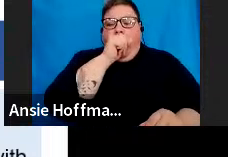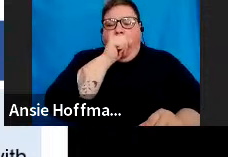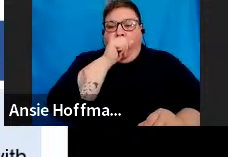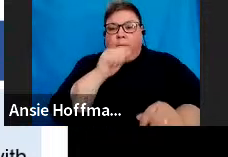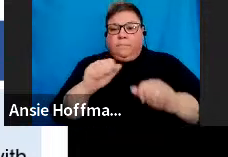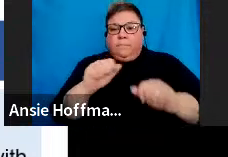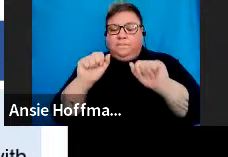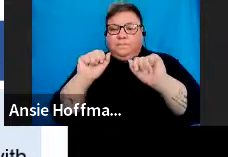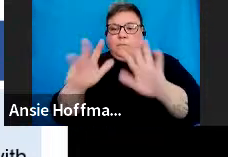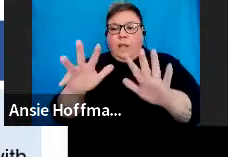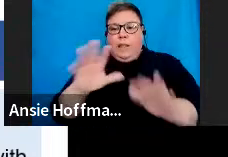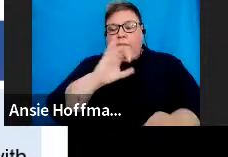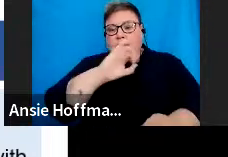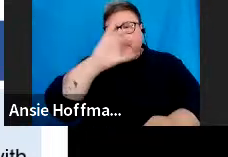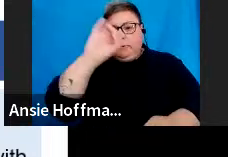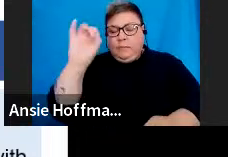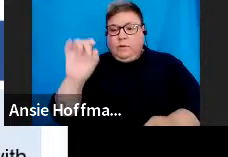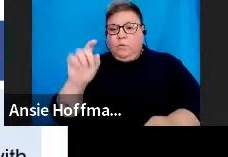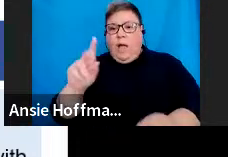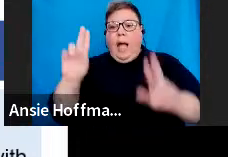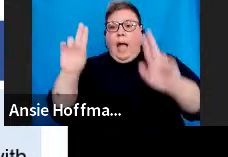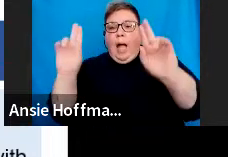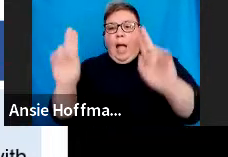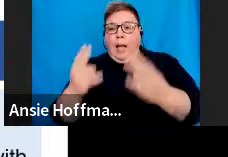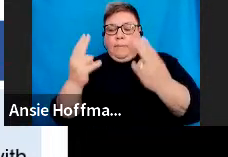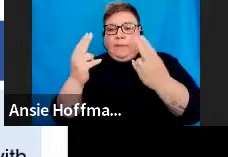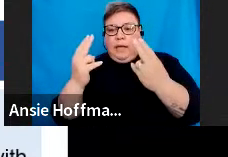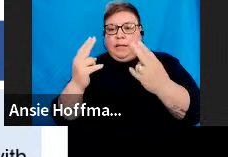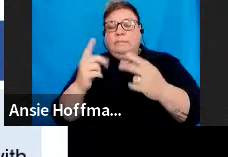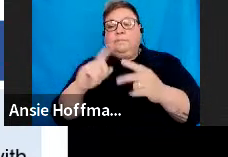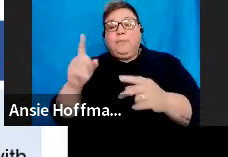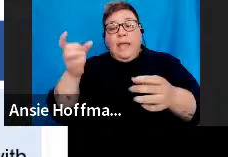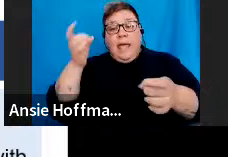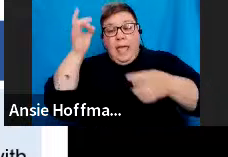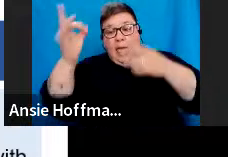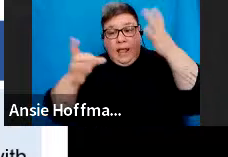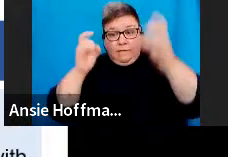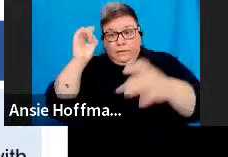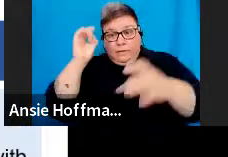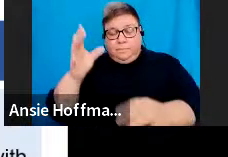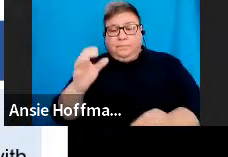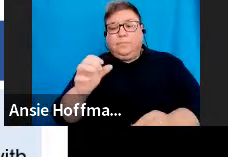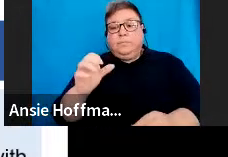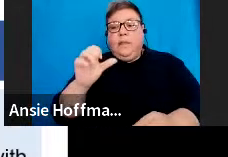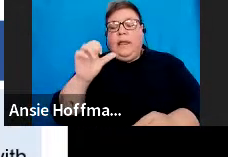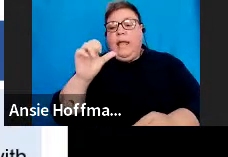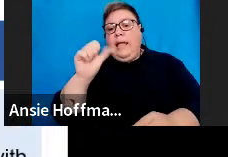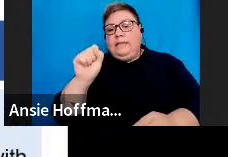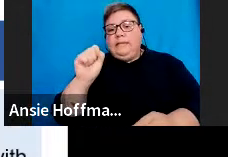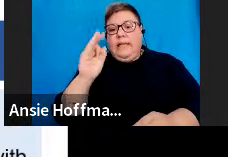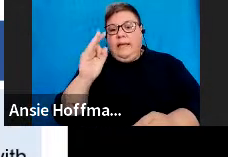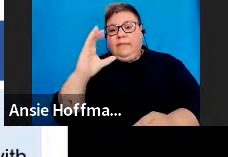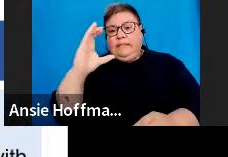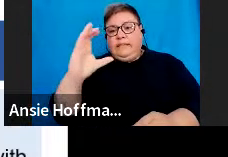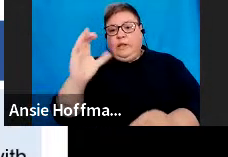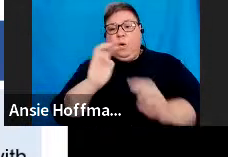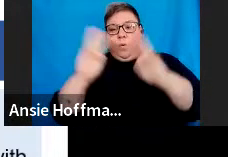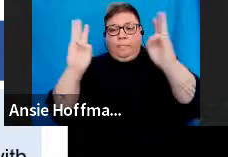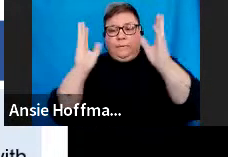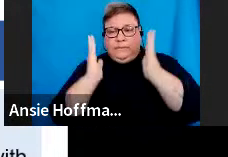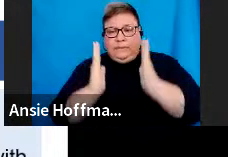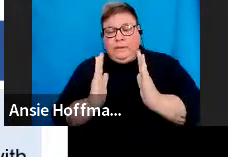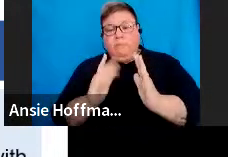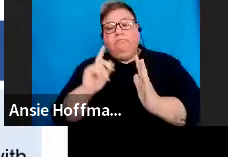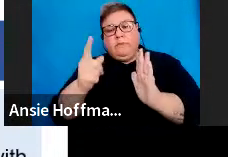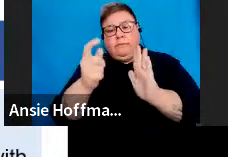the 19th guide was updated to indicate that the information on the FSCA website must be used to complete